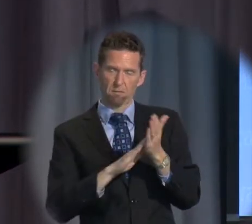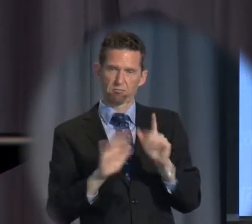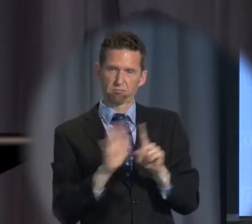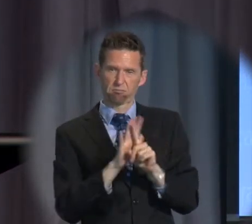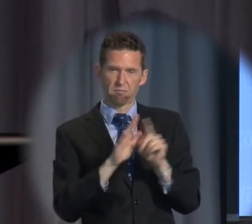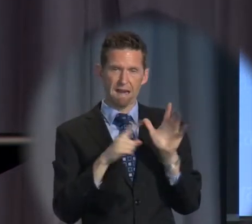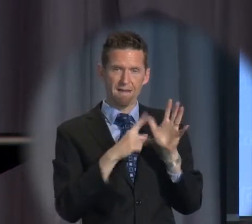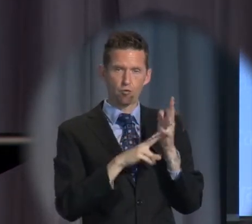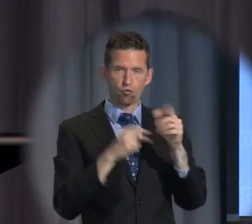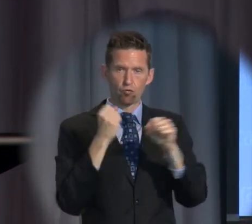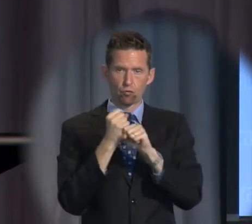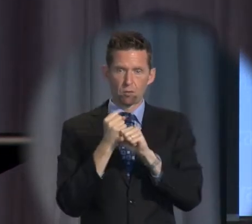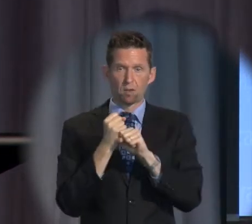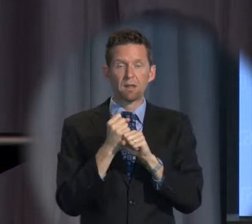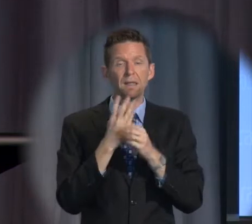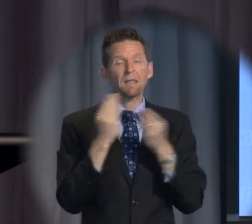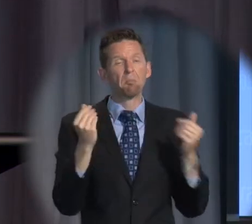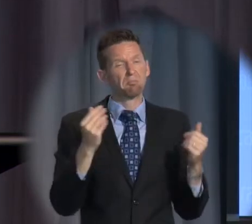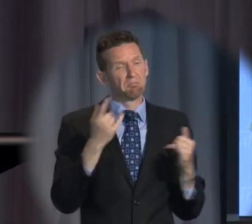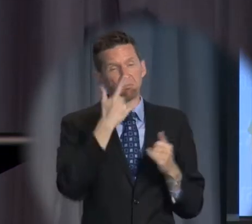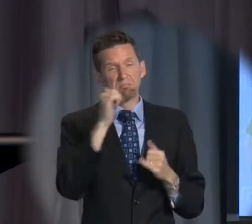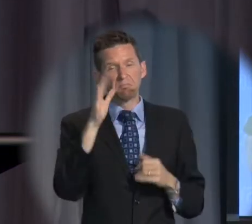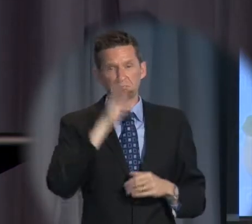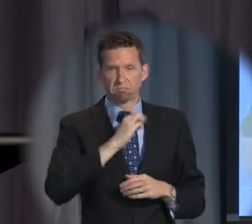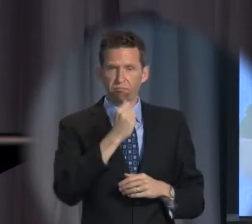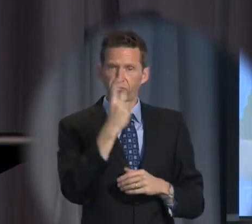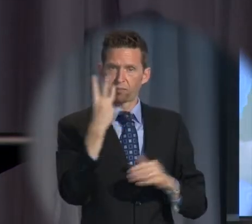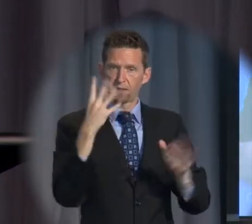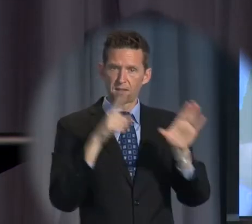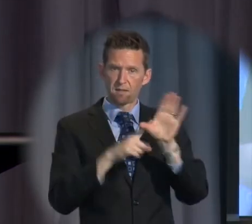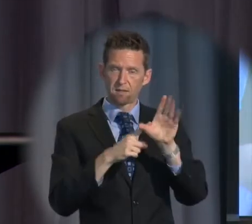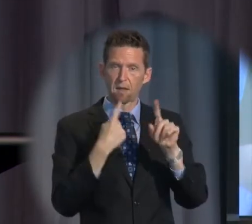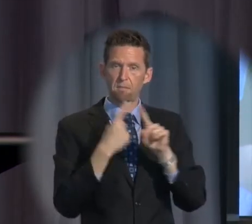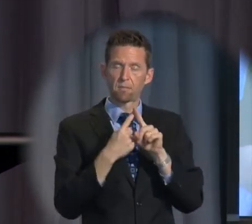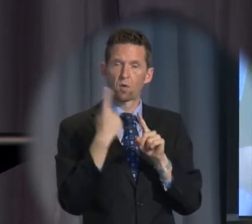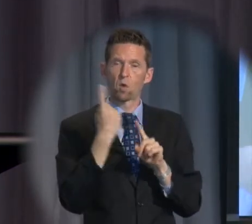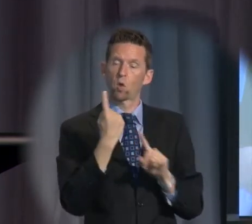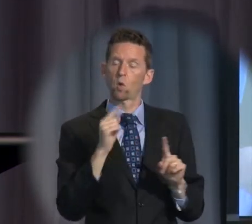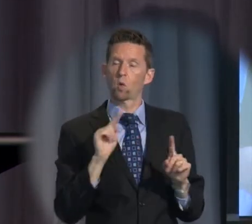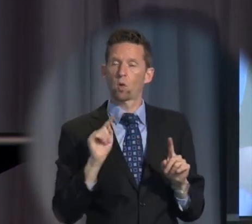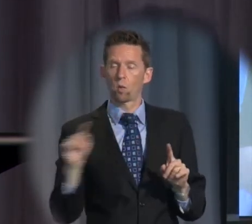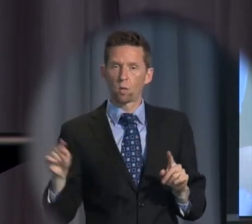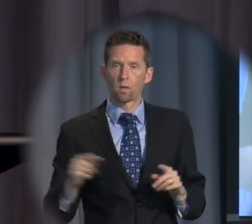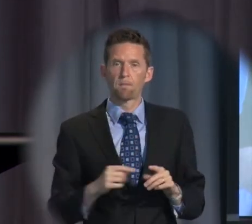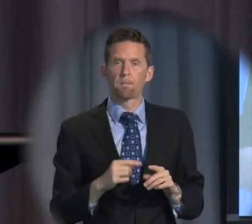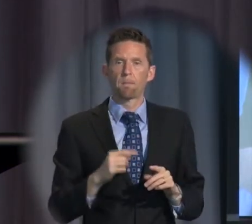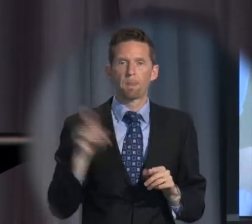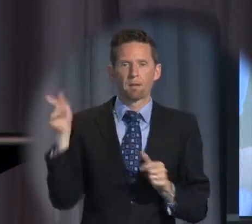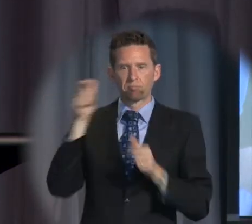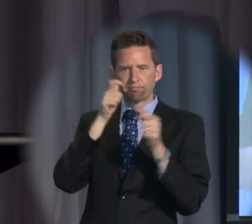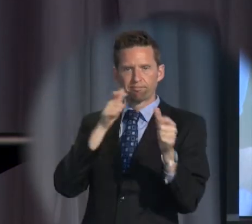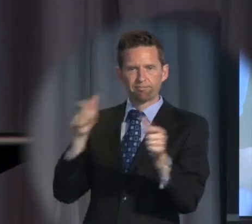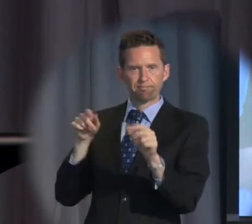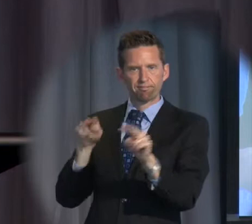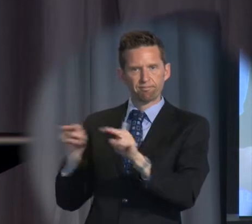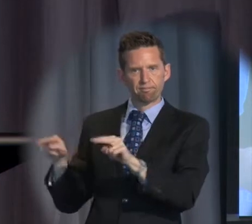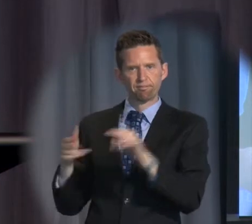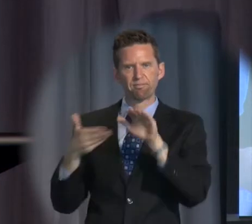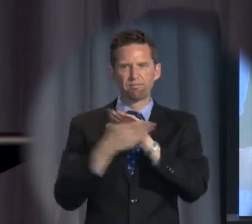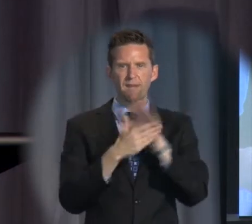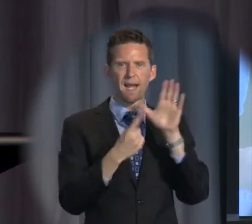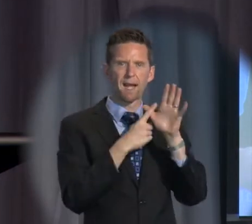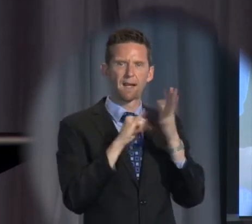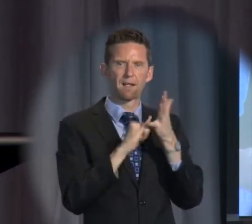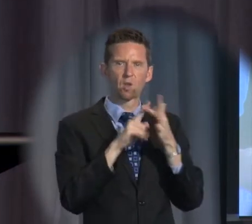very sad cases for several years, including those judged as